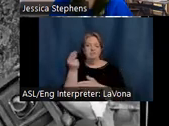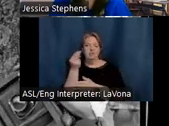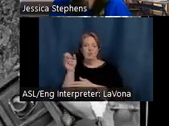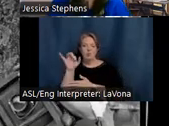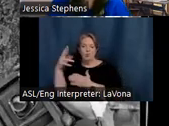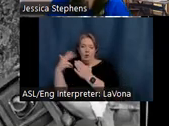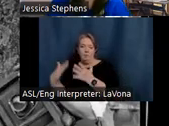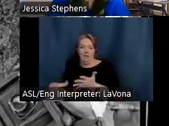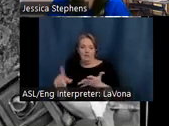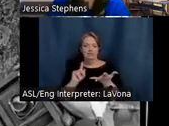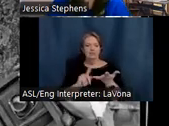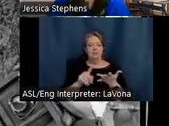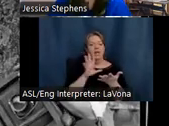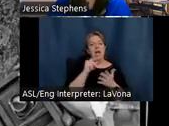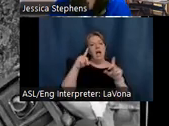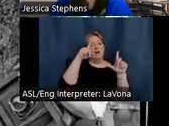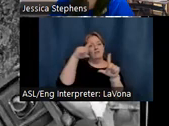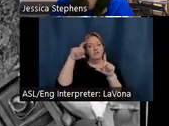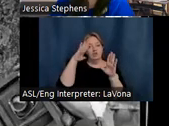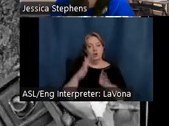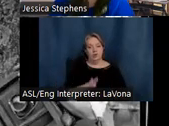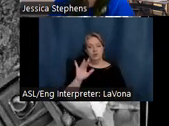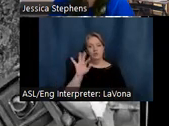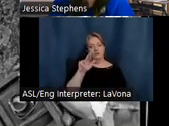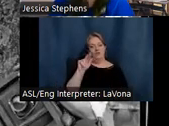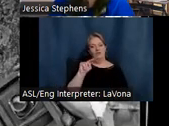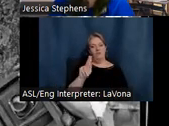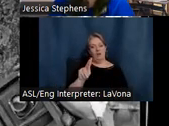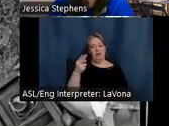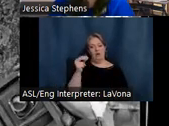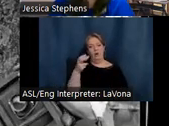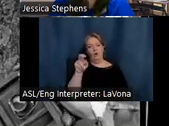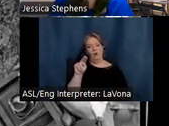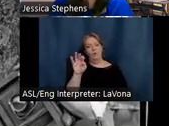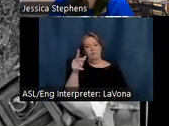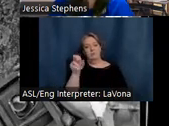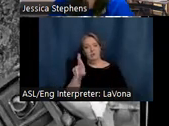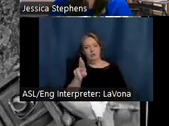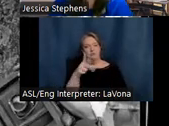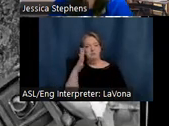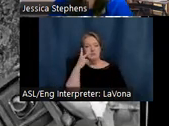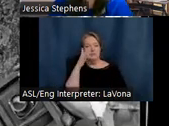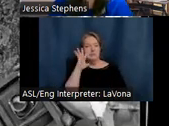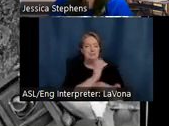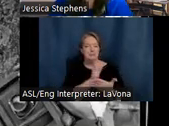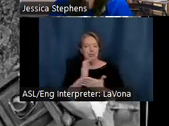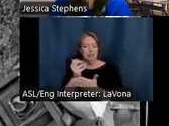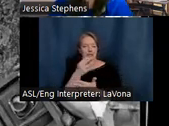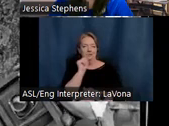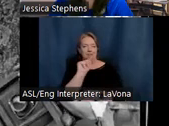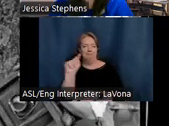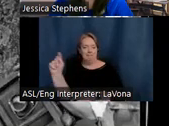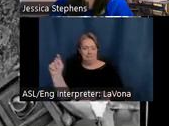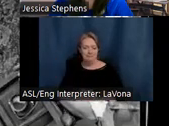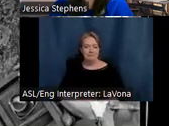several of his photographs by now. If you visit today, you can see the large studio